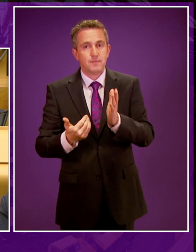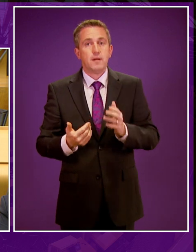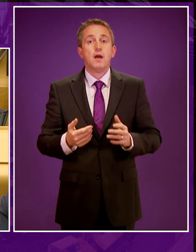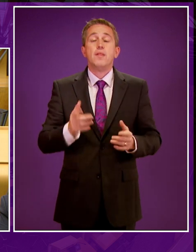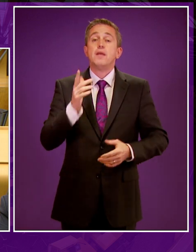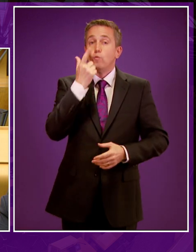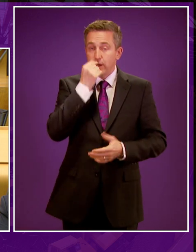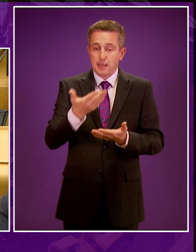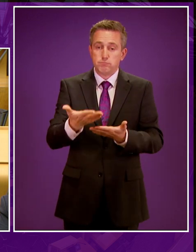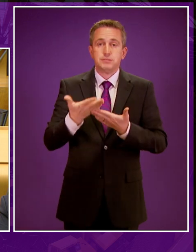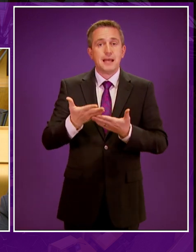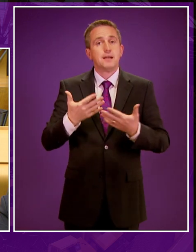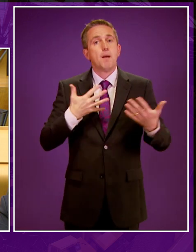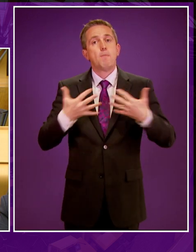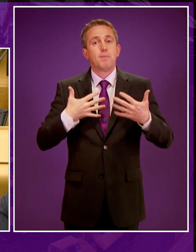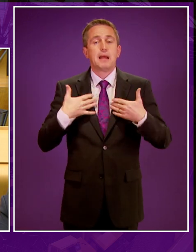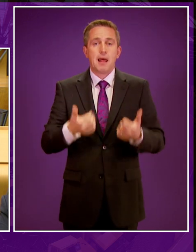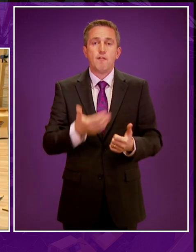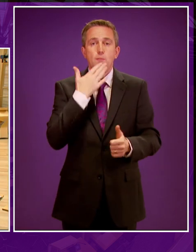public health and the common good.